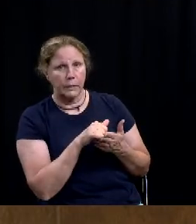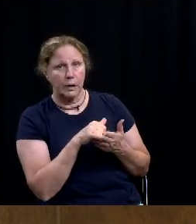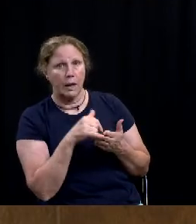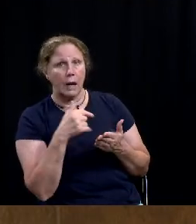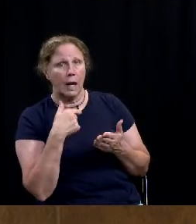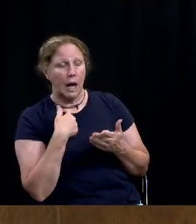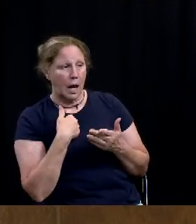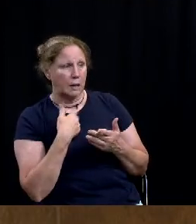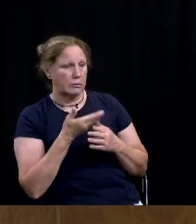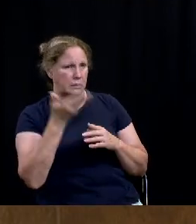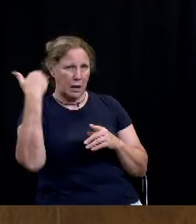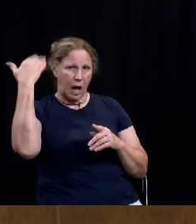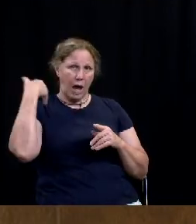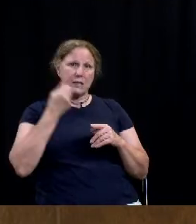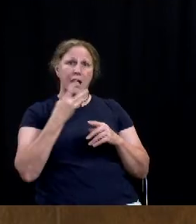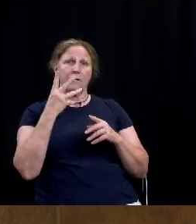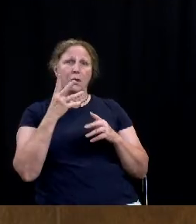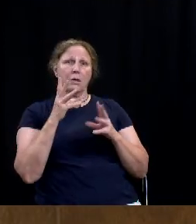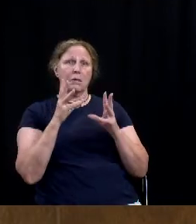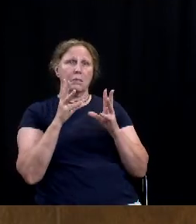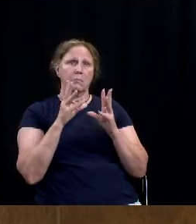meetings ago because um